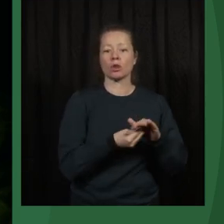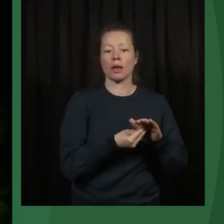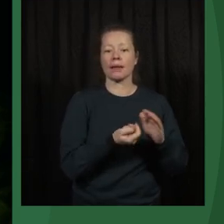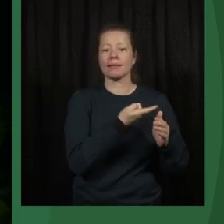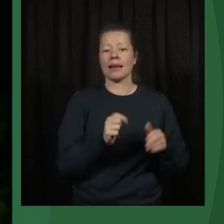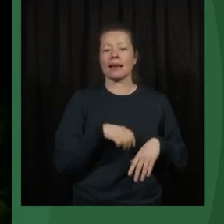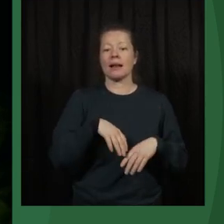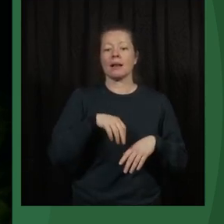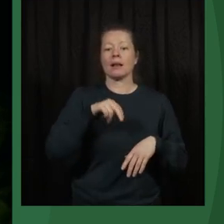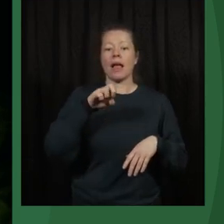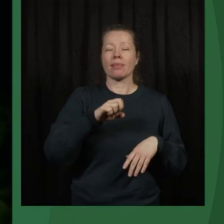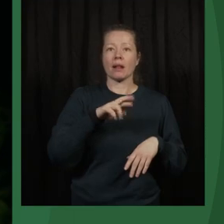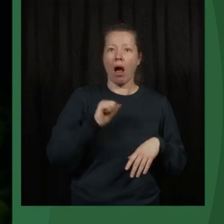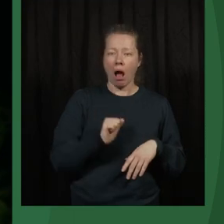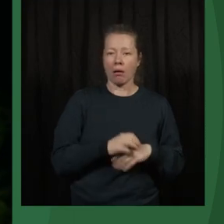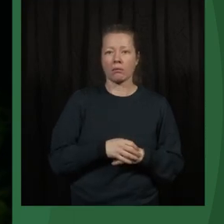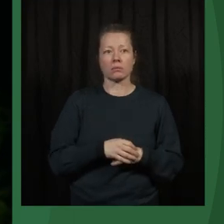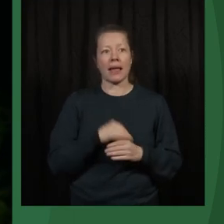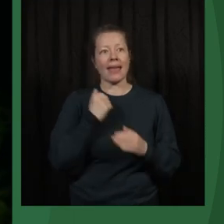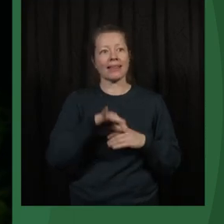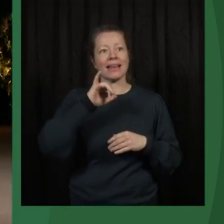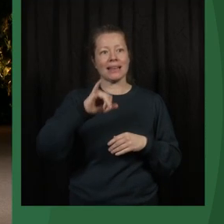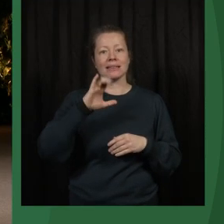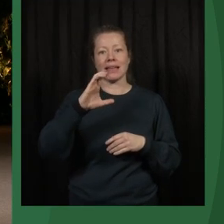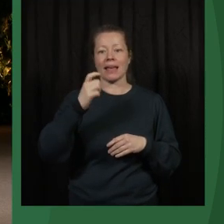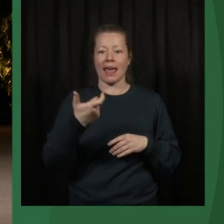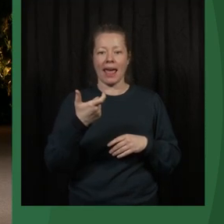after the ICG rulings.